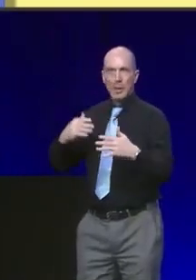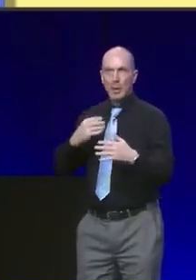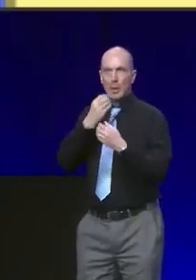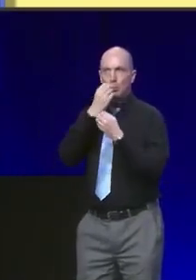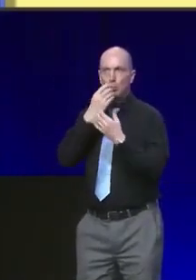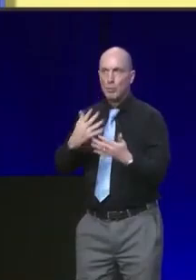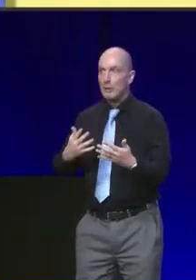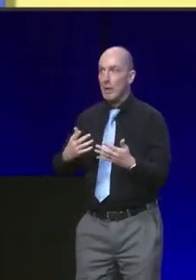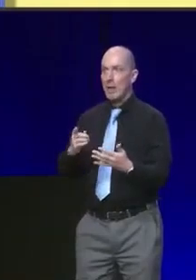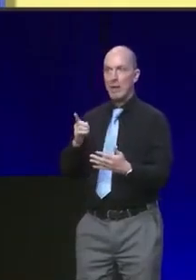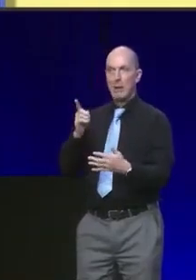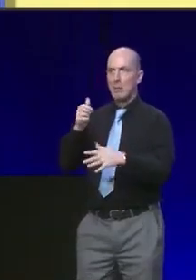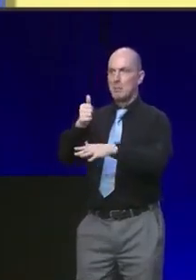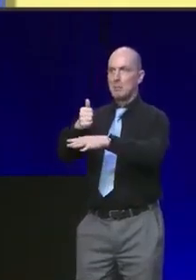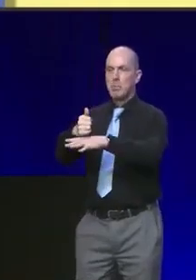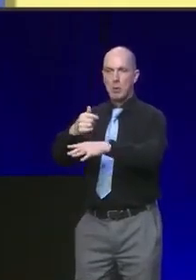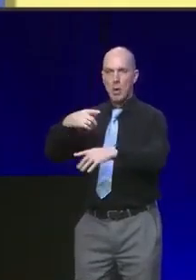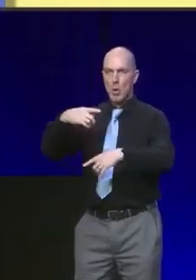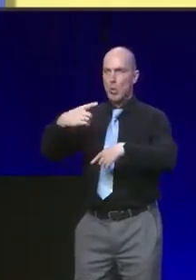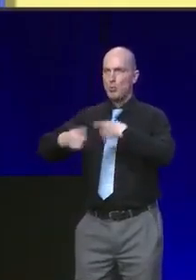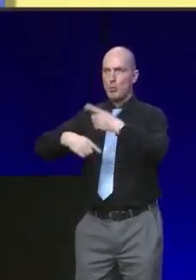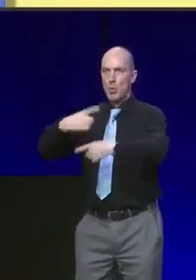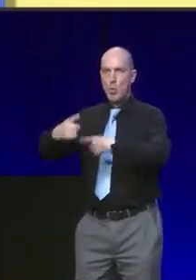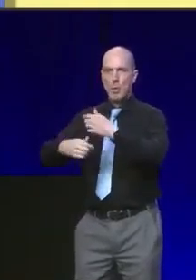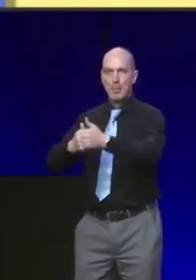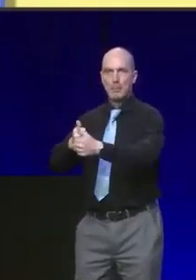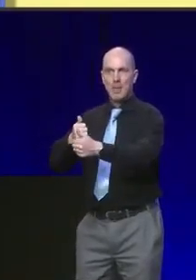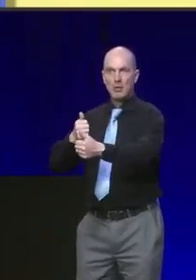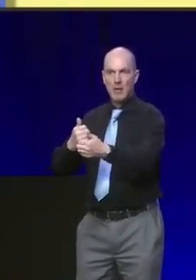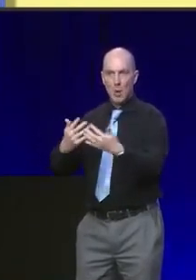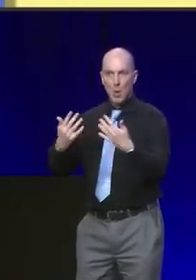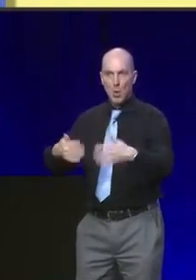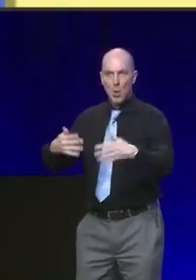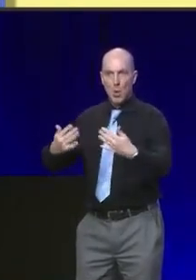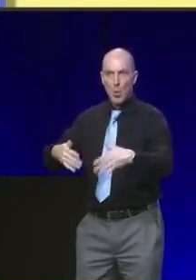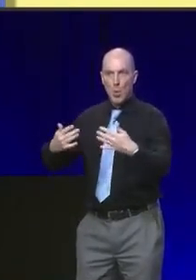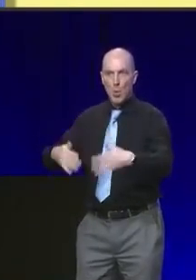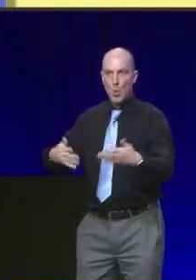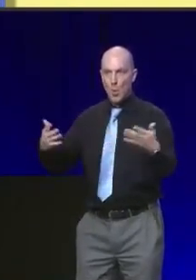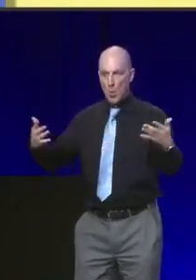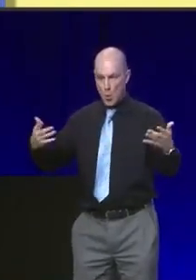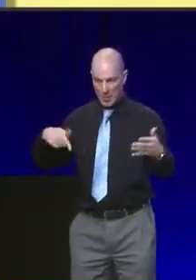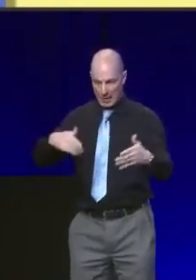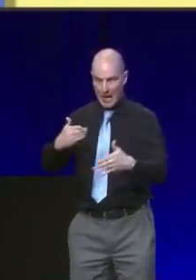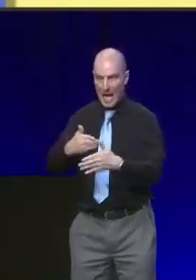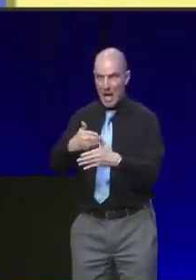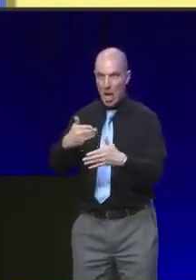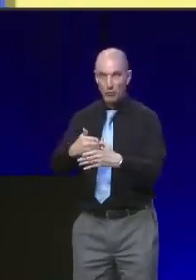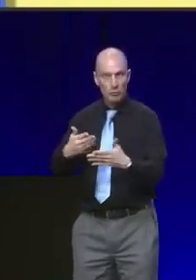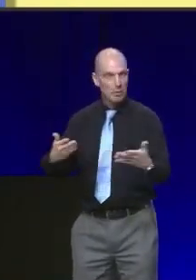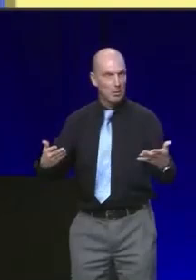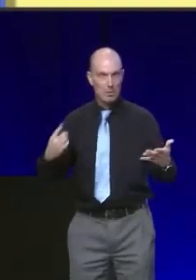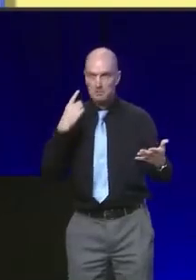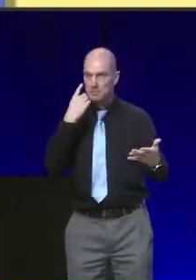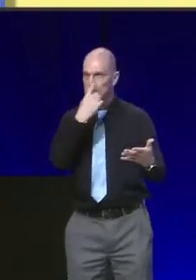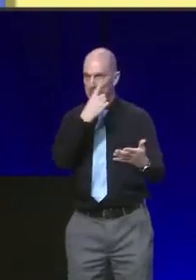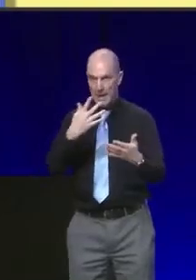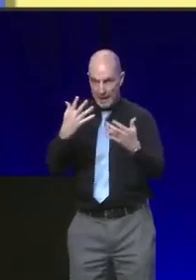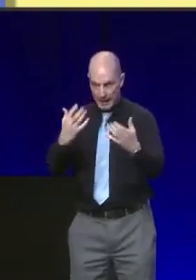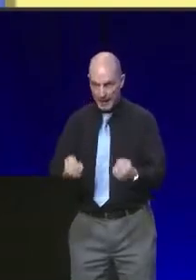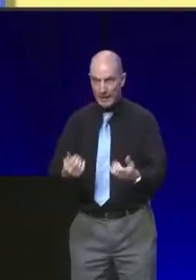a vibrant centre of renewables-based manufacturing. That's the kind of action we are delivering in Government.